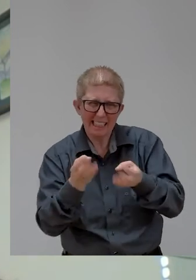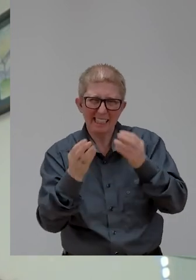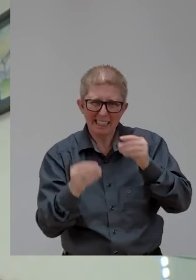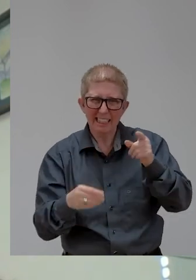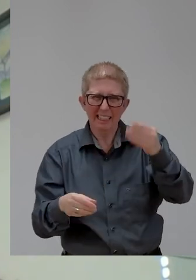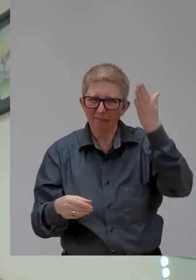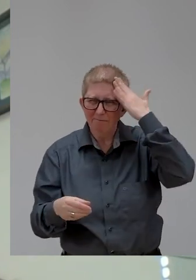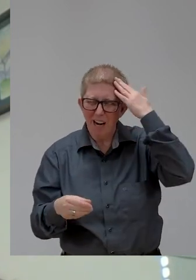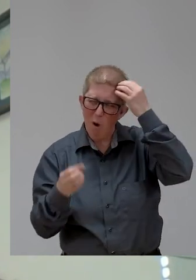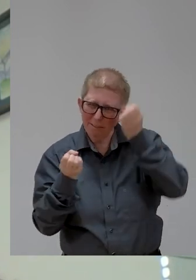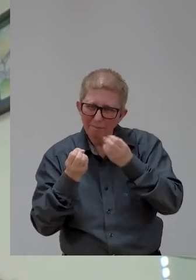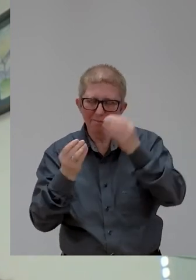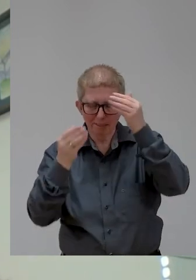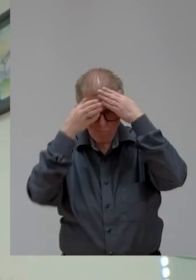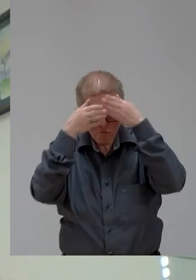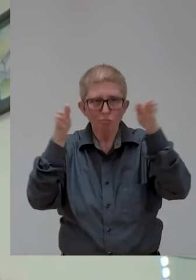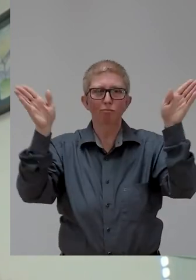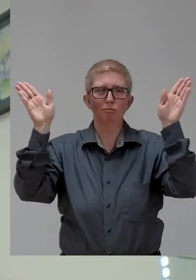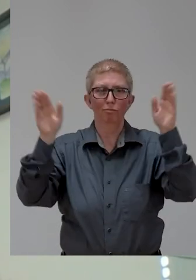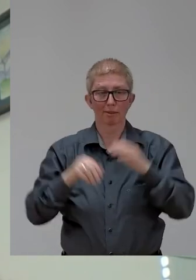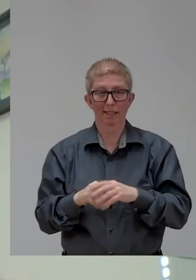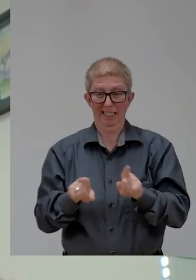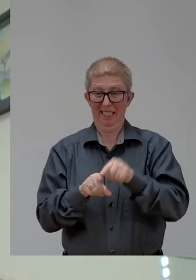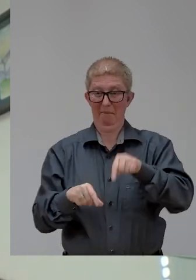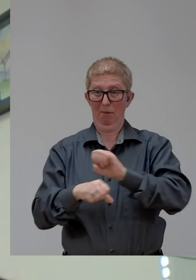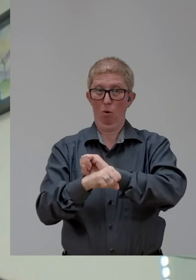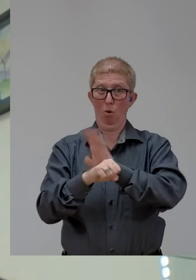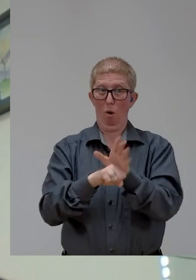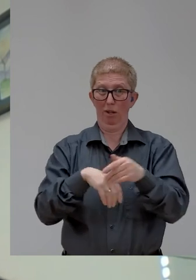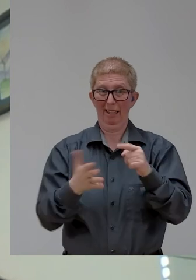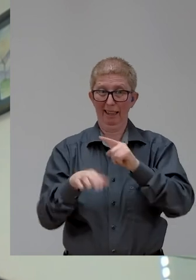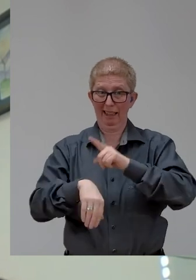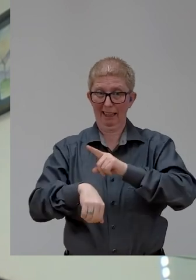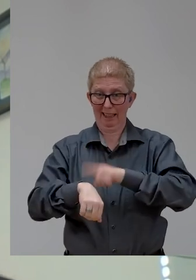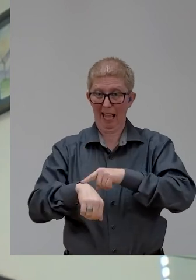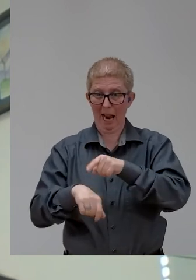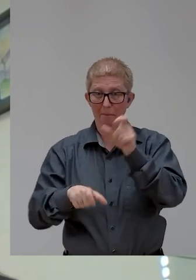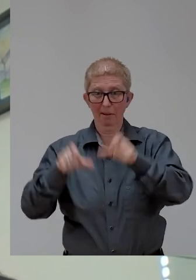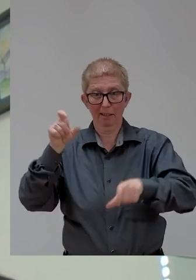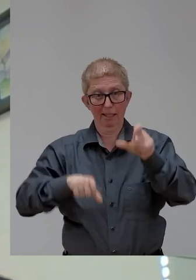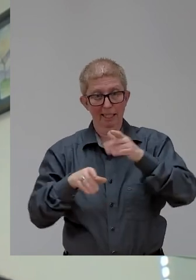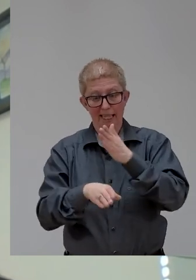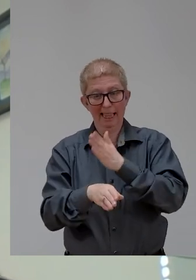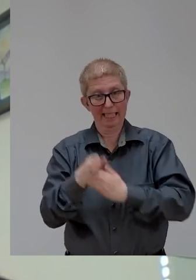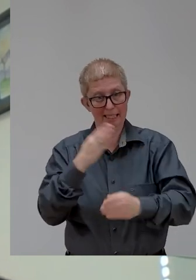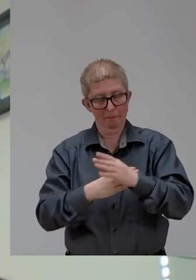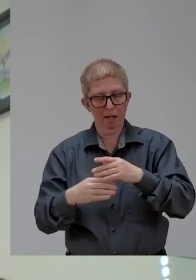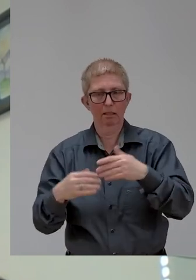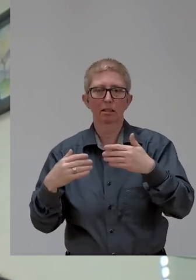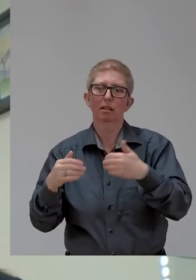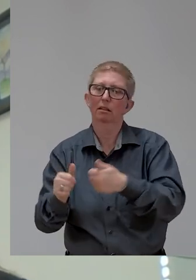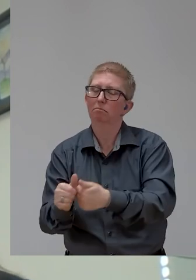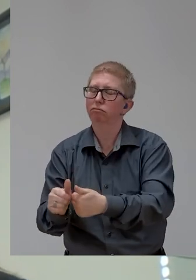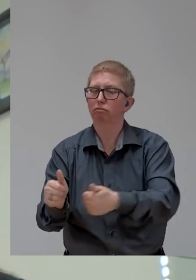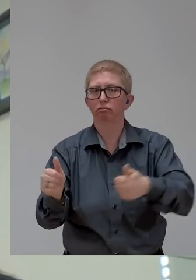disabilities were left behind. Suddenly we noticed that people with disabilities, the policies and everything didn't take into account people with disabilities.